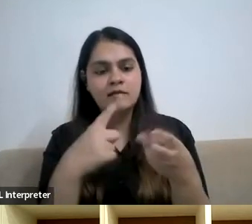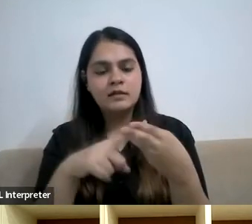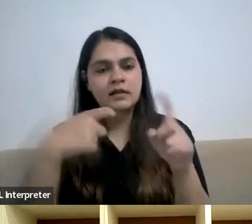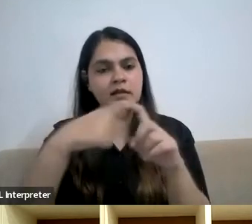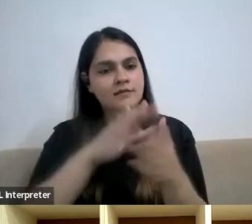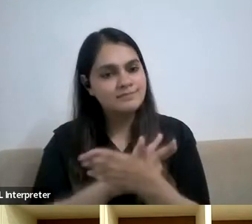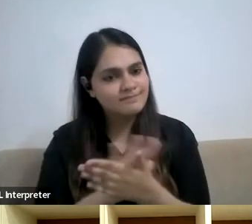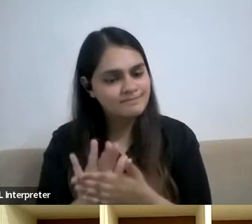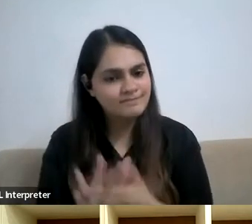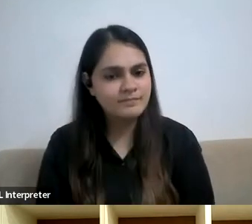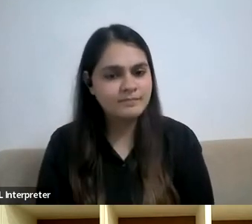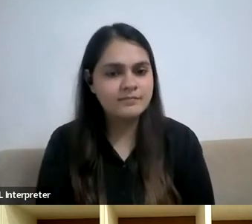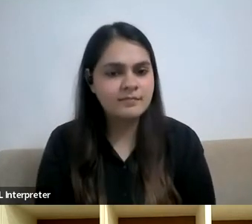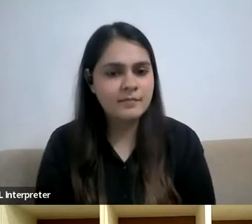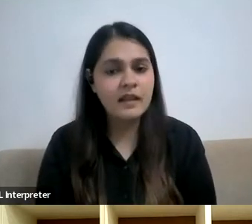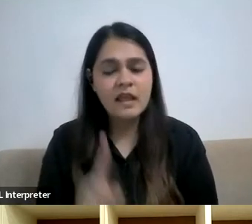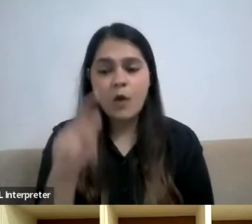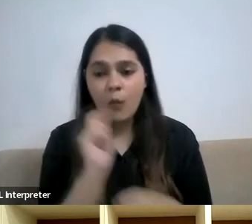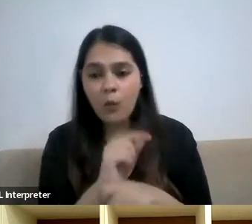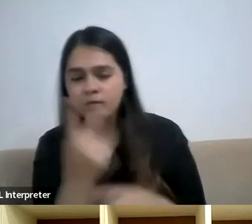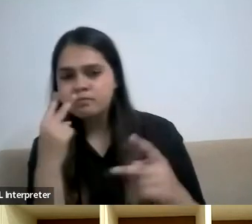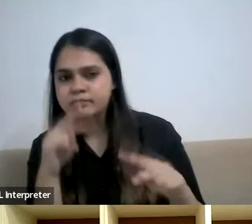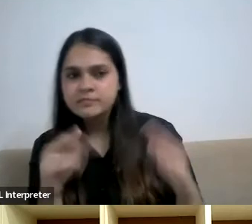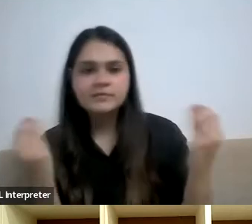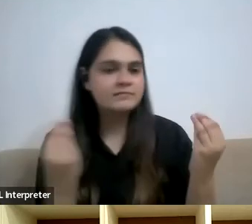this kind of work is very rarely looked at it.